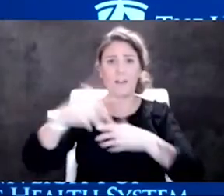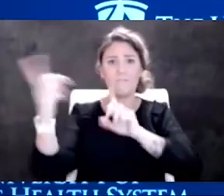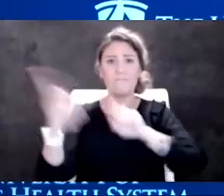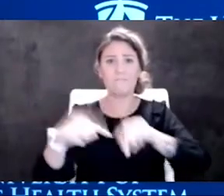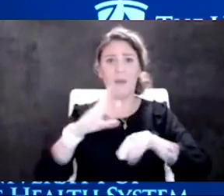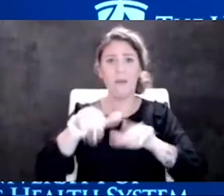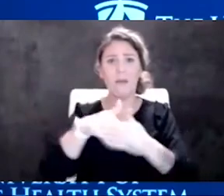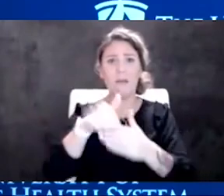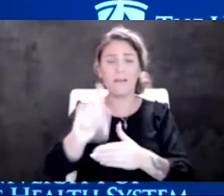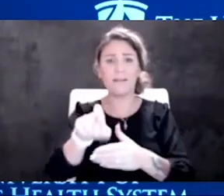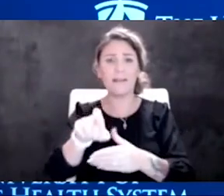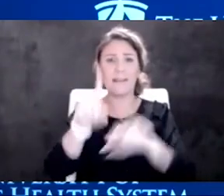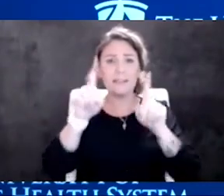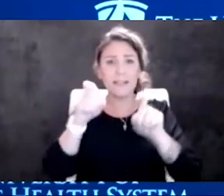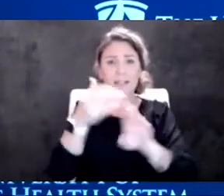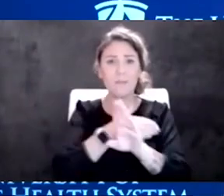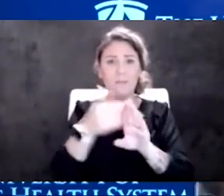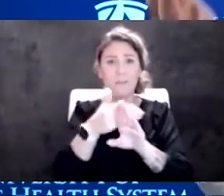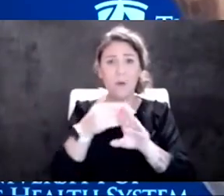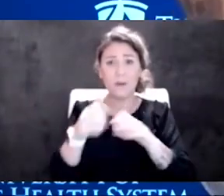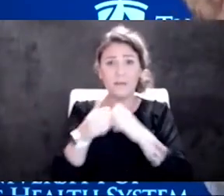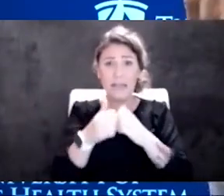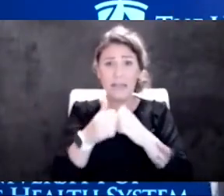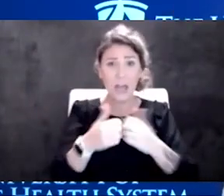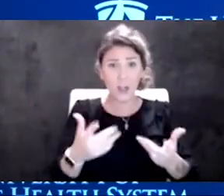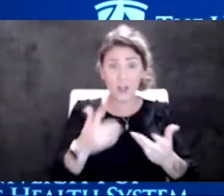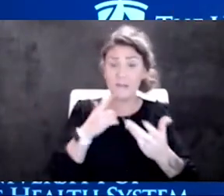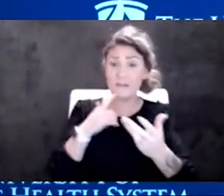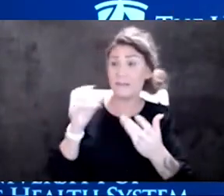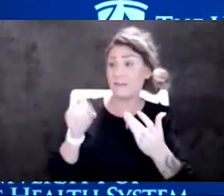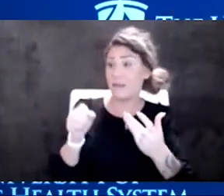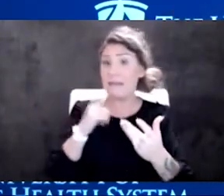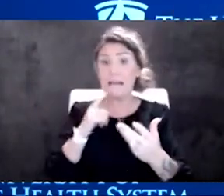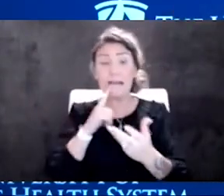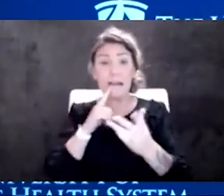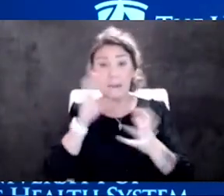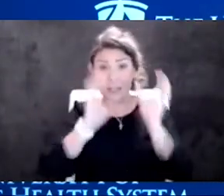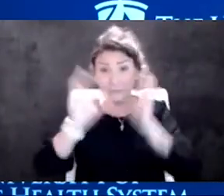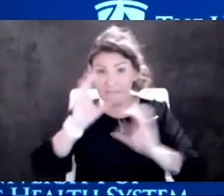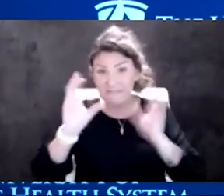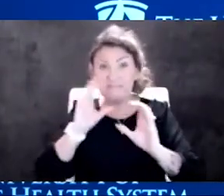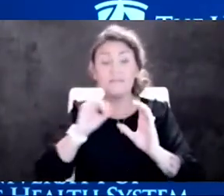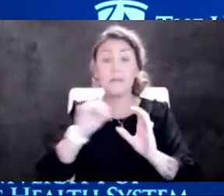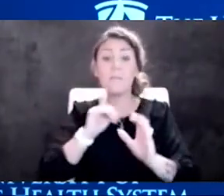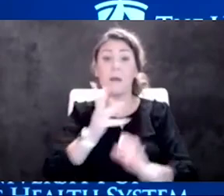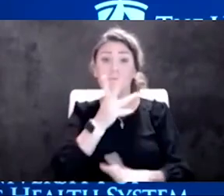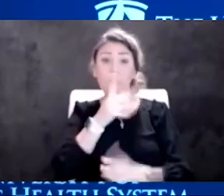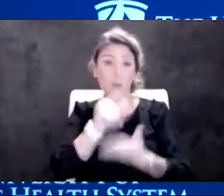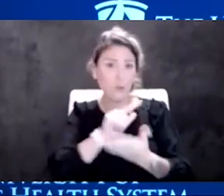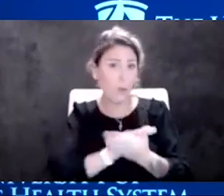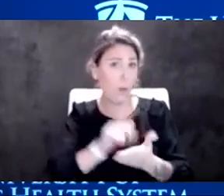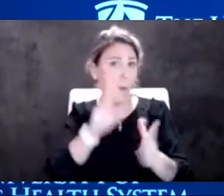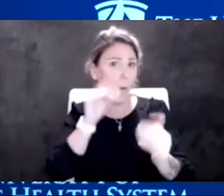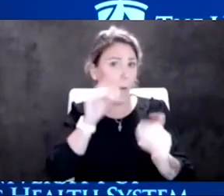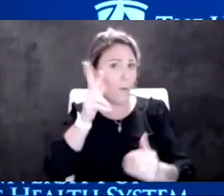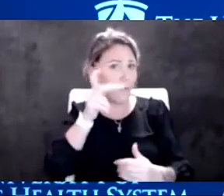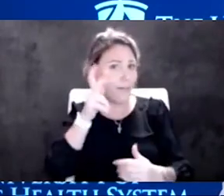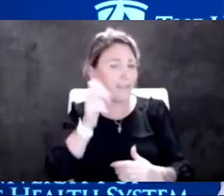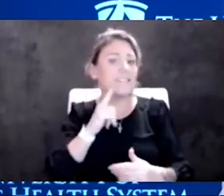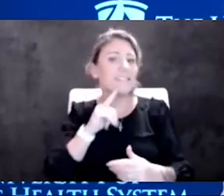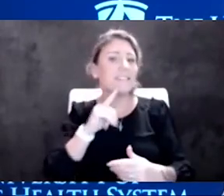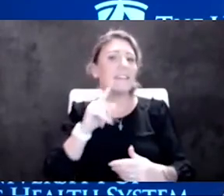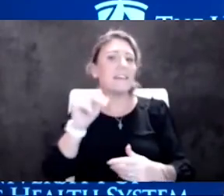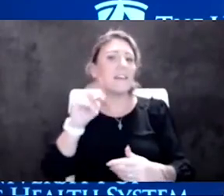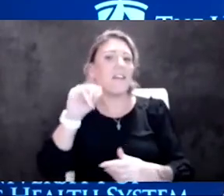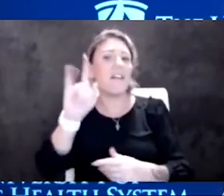get together. Yeah. All right. So I've got to go some shorts to CDC things. My mother-in-law, hope you're listening out there, Nani, is